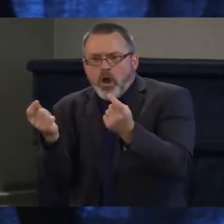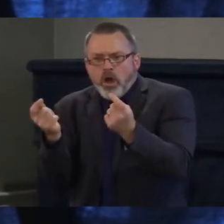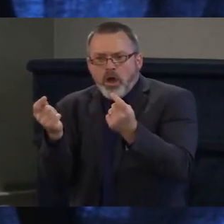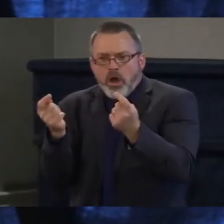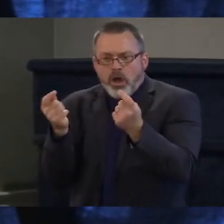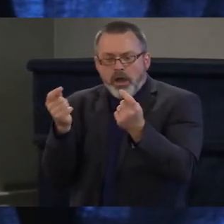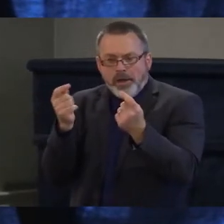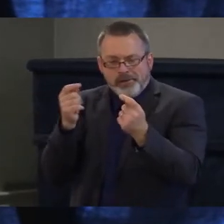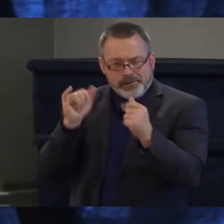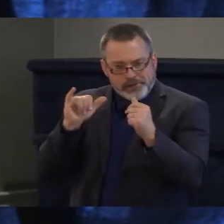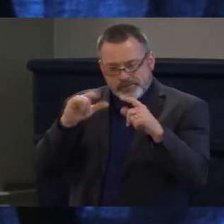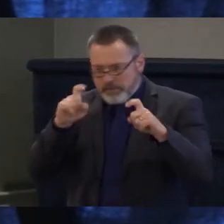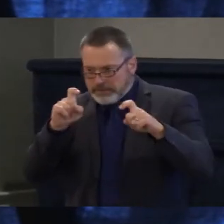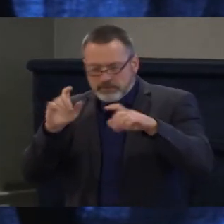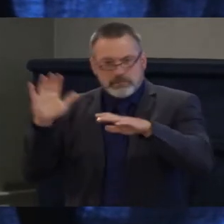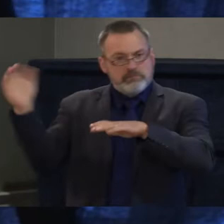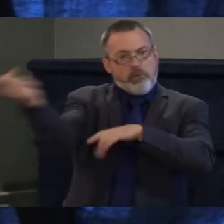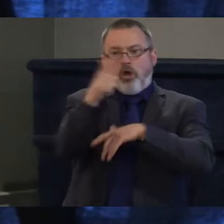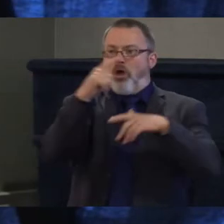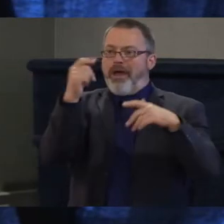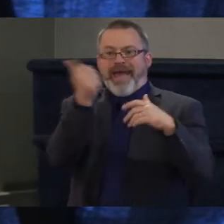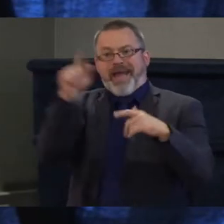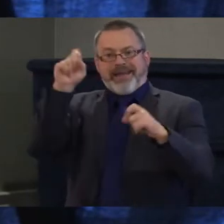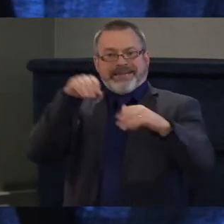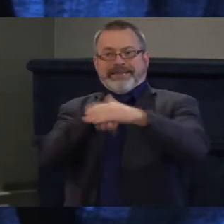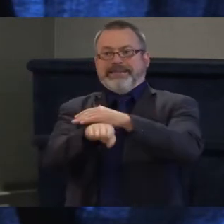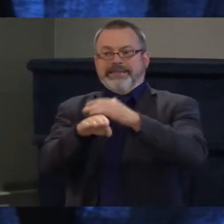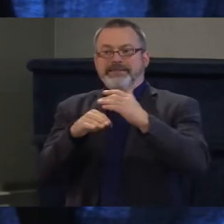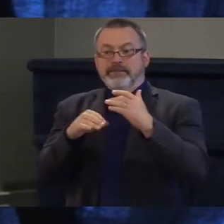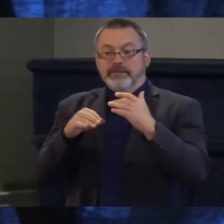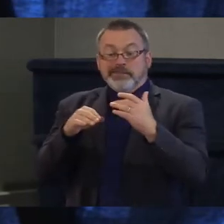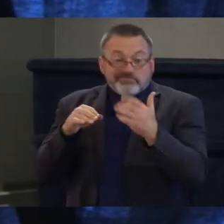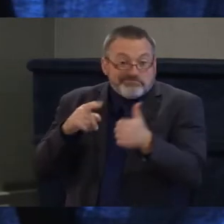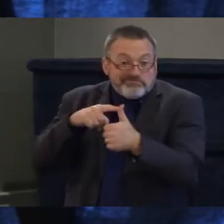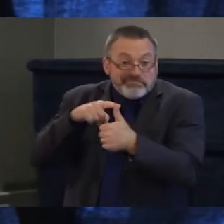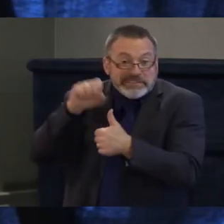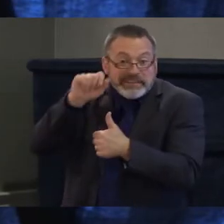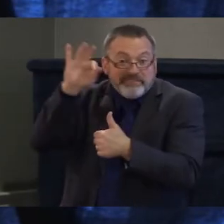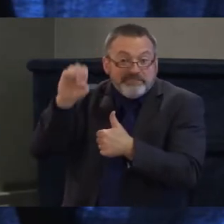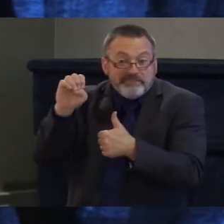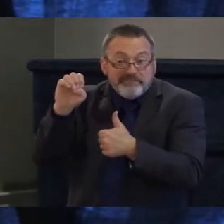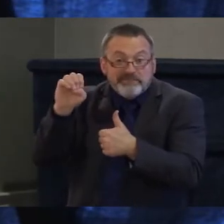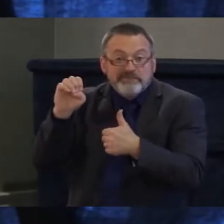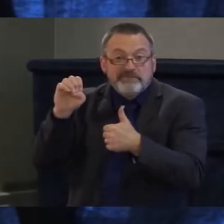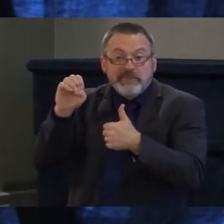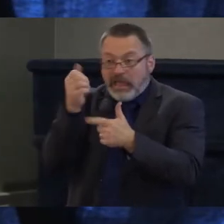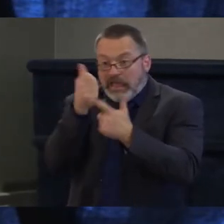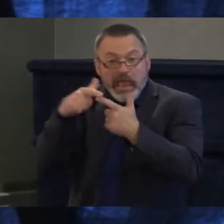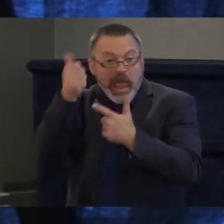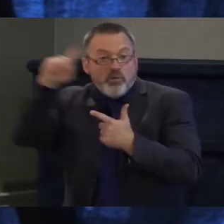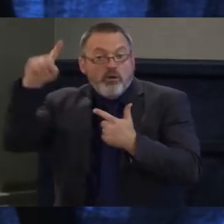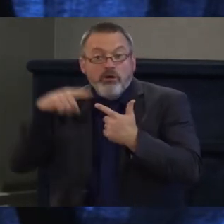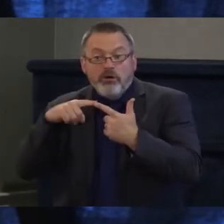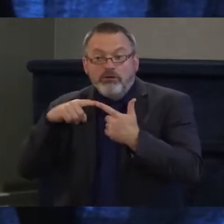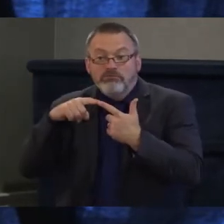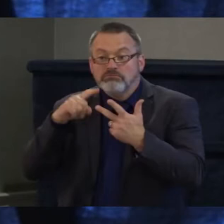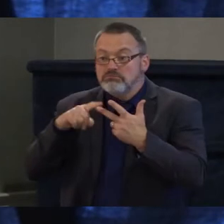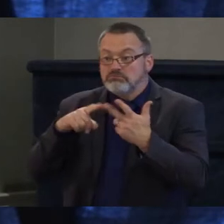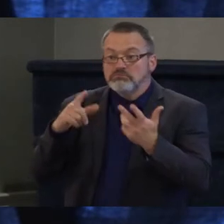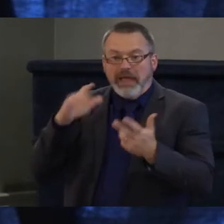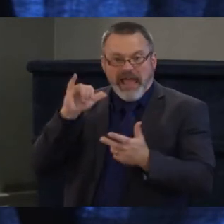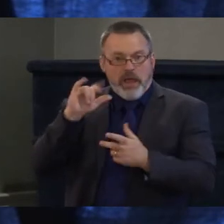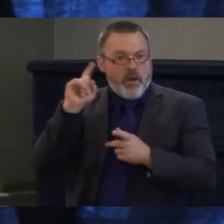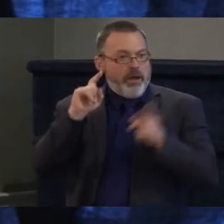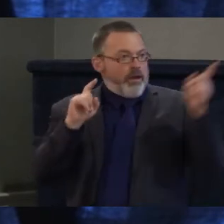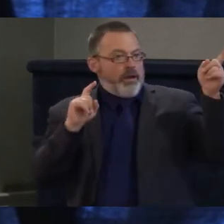working in a place of safety and support. And so, it could be through tax credits, grants, incentives. There's not